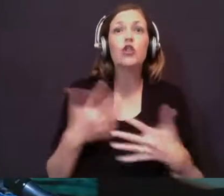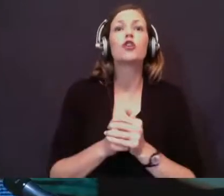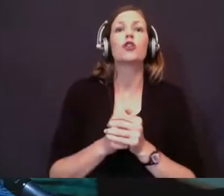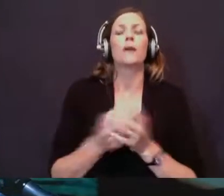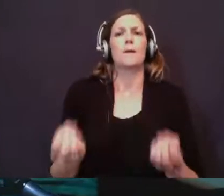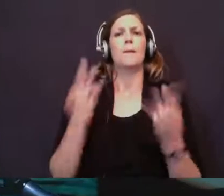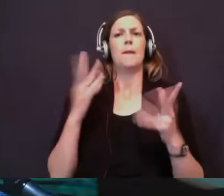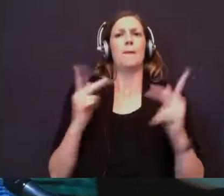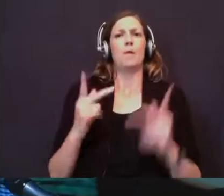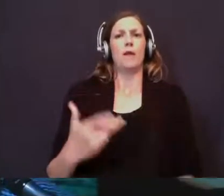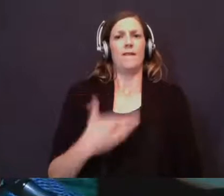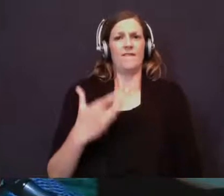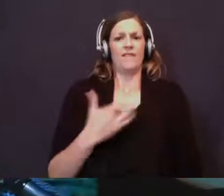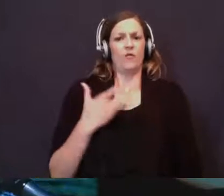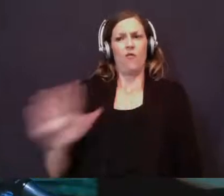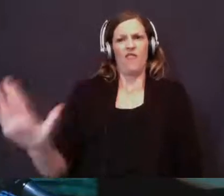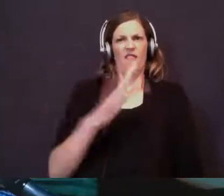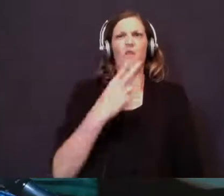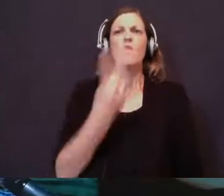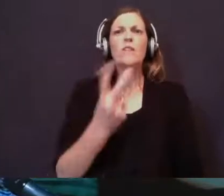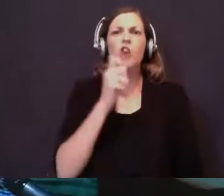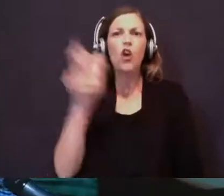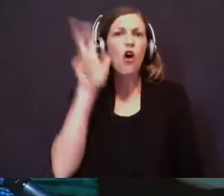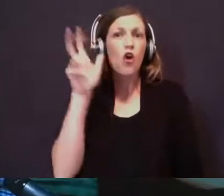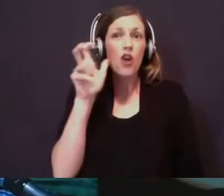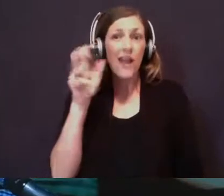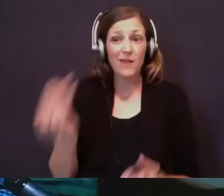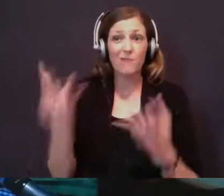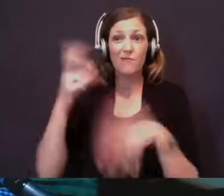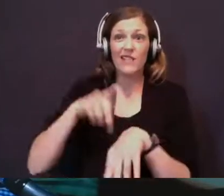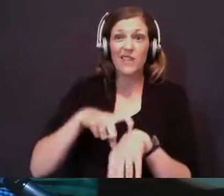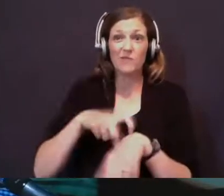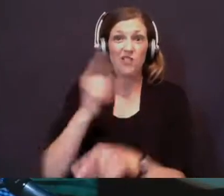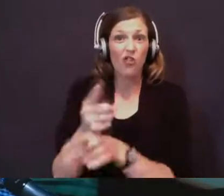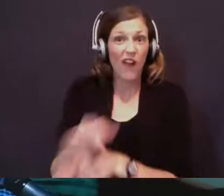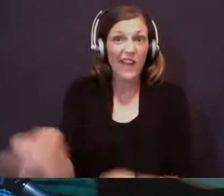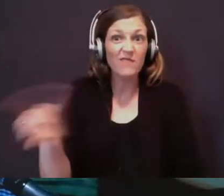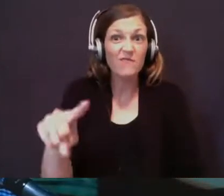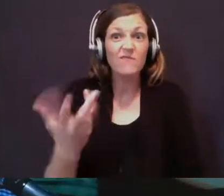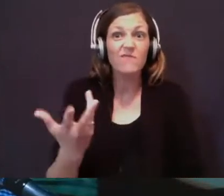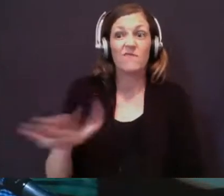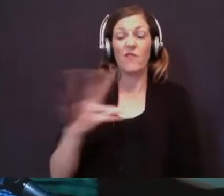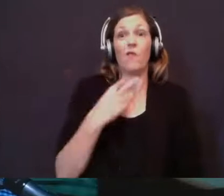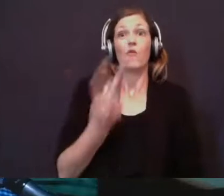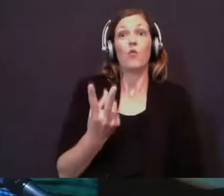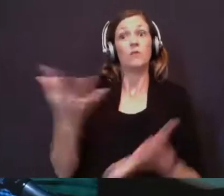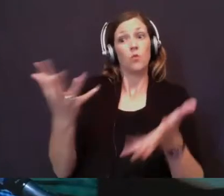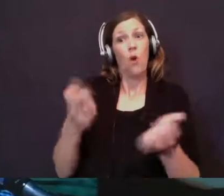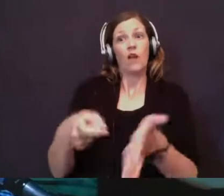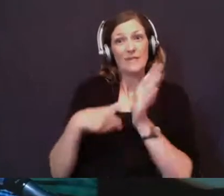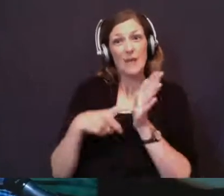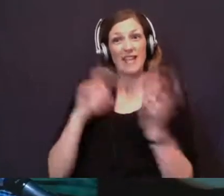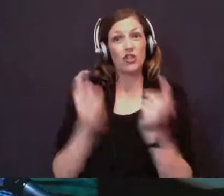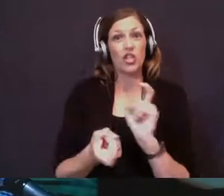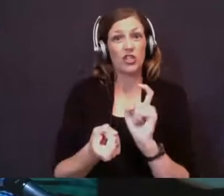feel that their voices aren't heard. And in many cases, they aren't heard. And those voices are demanding change. And the